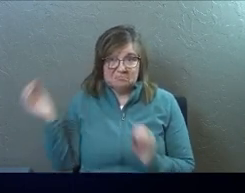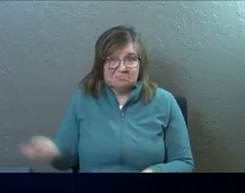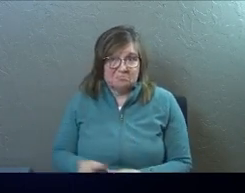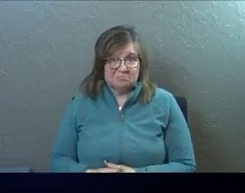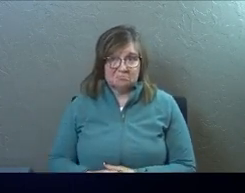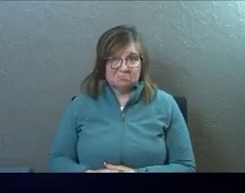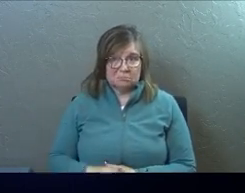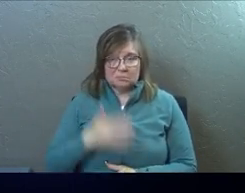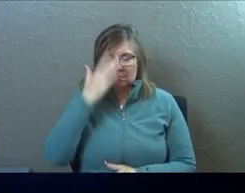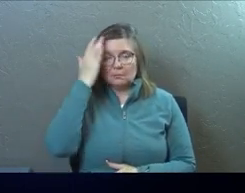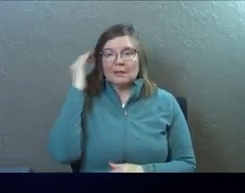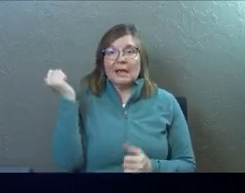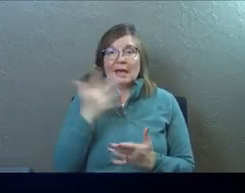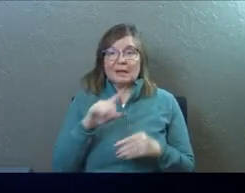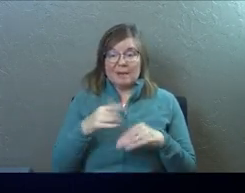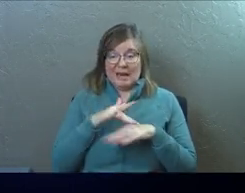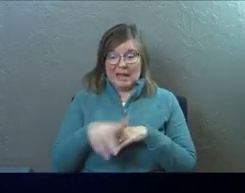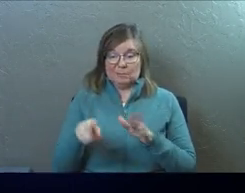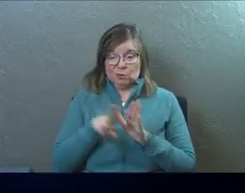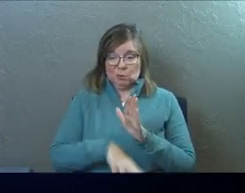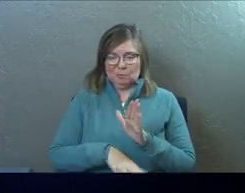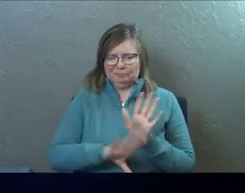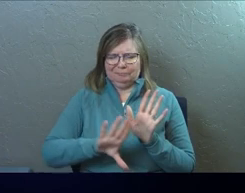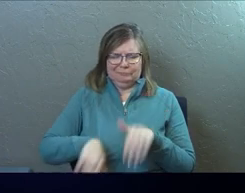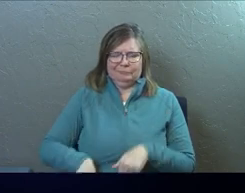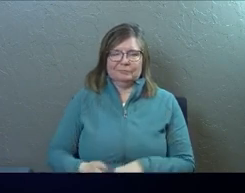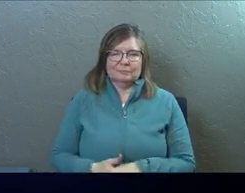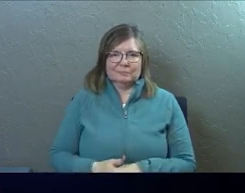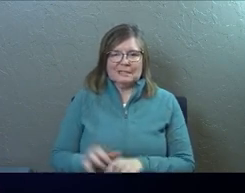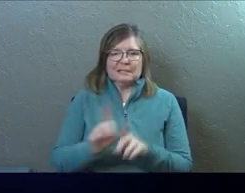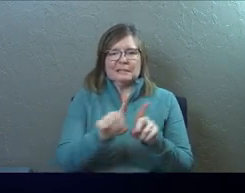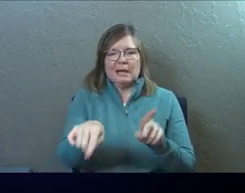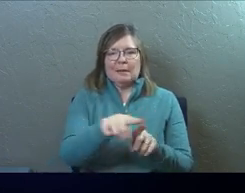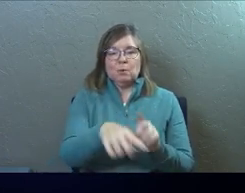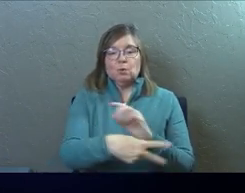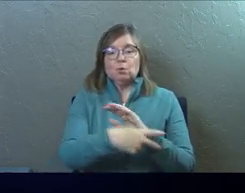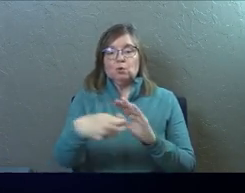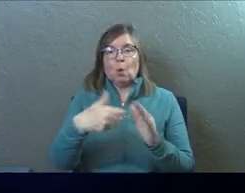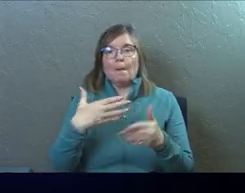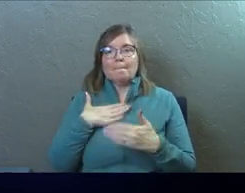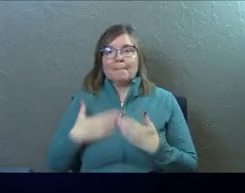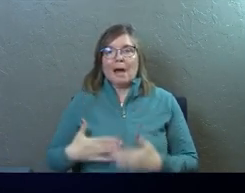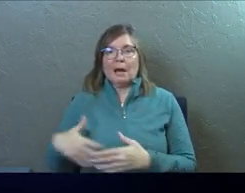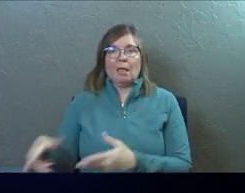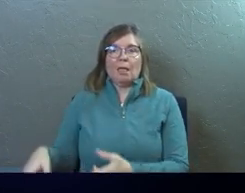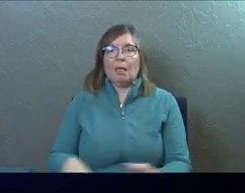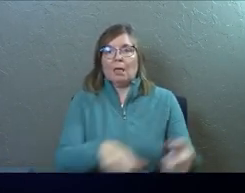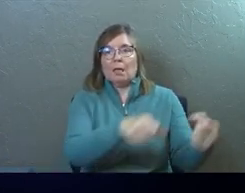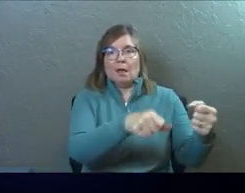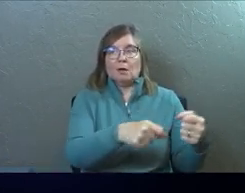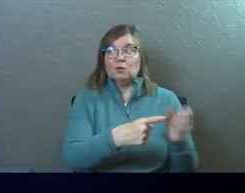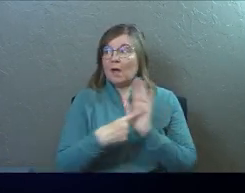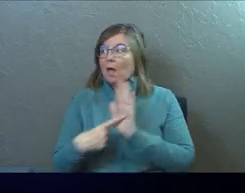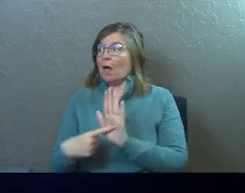that anything about an empty tomb was disciples who went and stole his body in order to create a